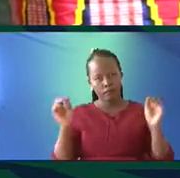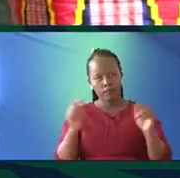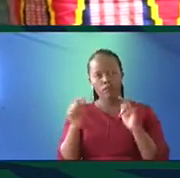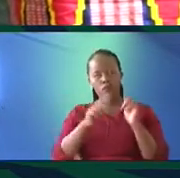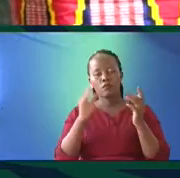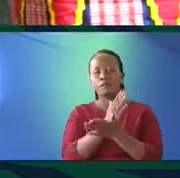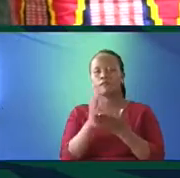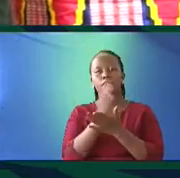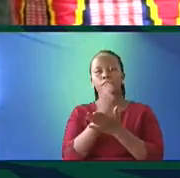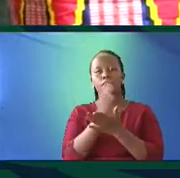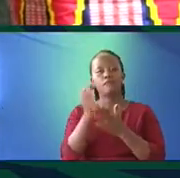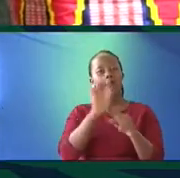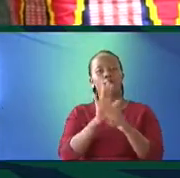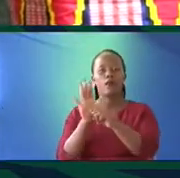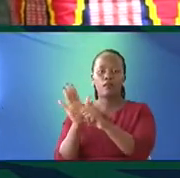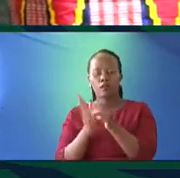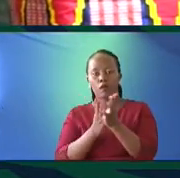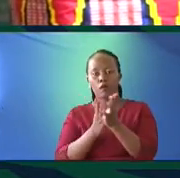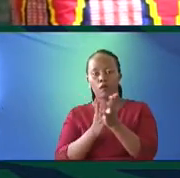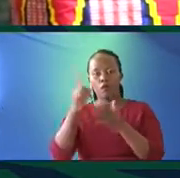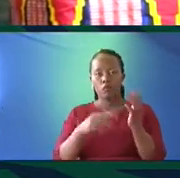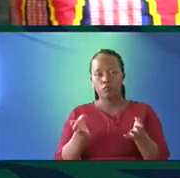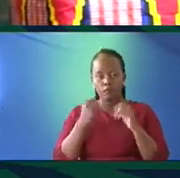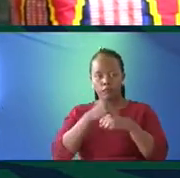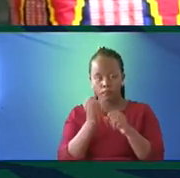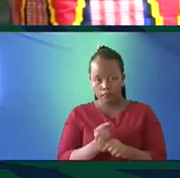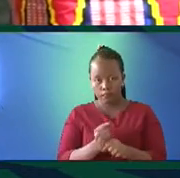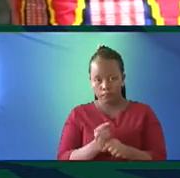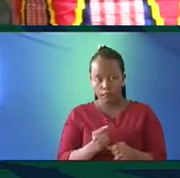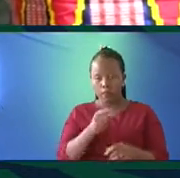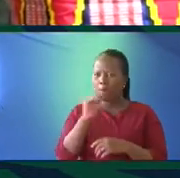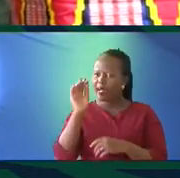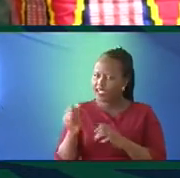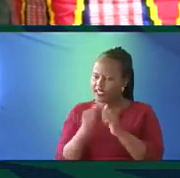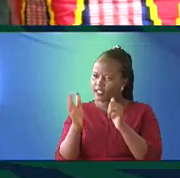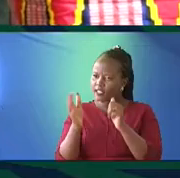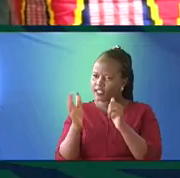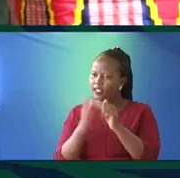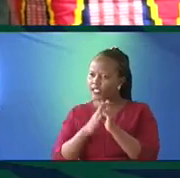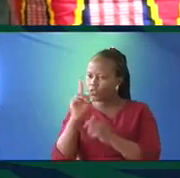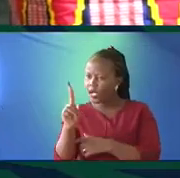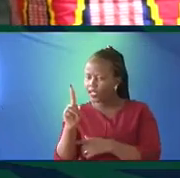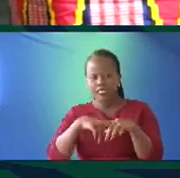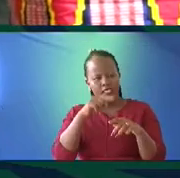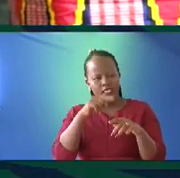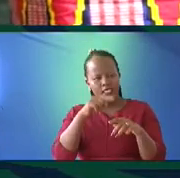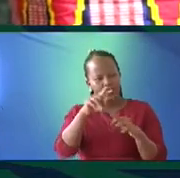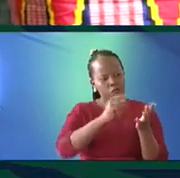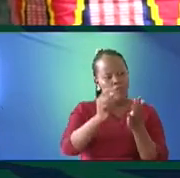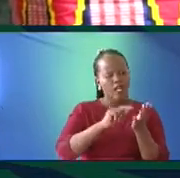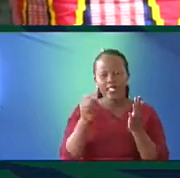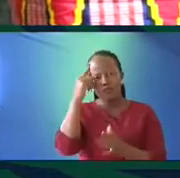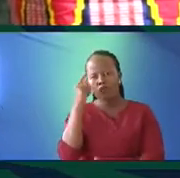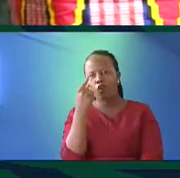we share a lot in common in terms of what we really need to do to the mind. So, Ngoge asked in 1981, when you write, you